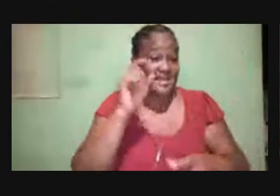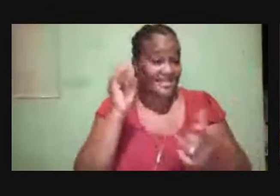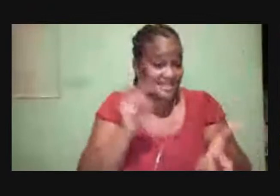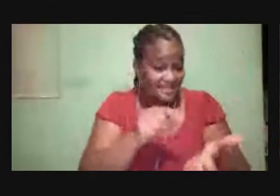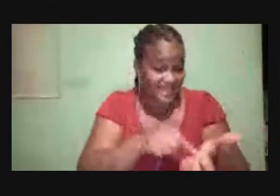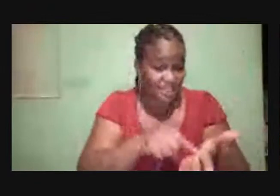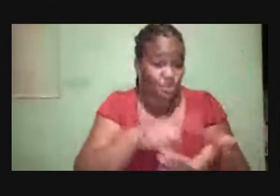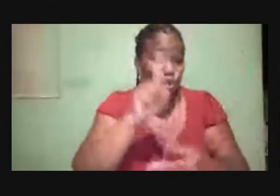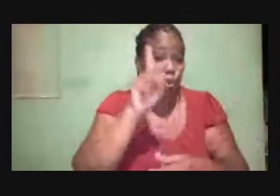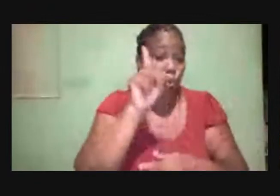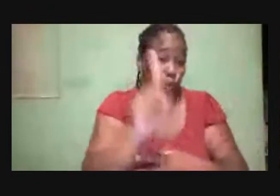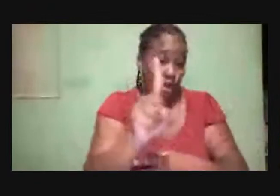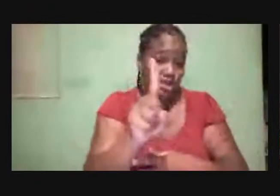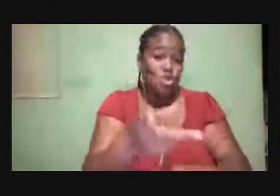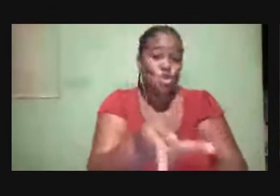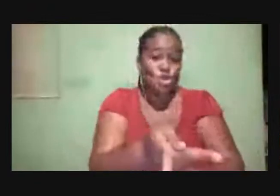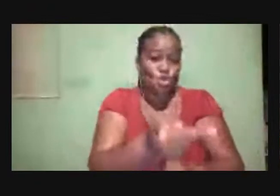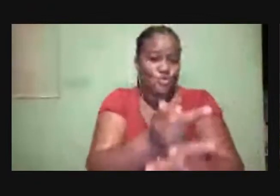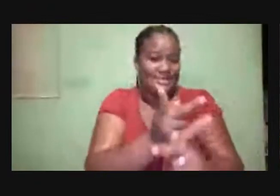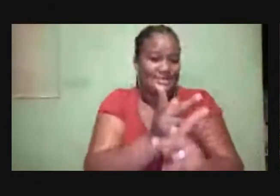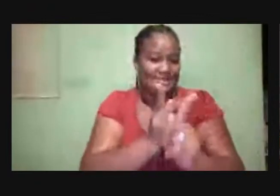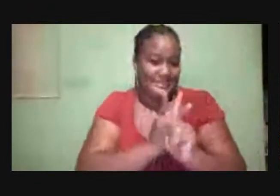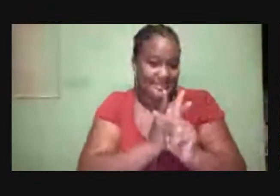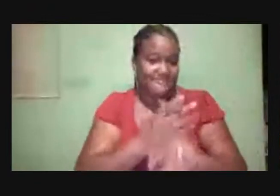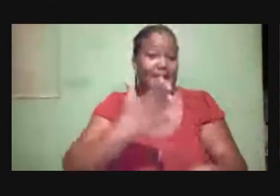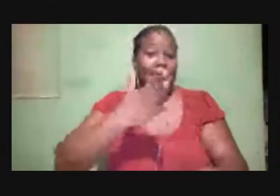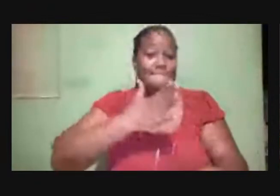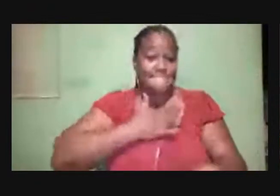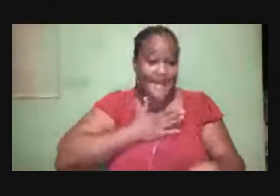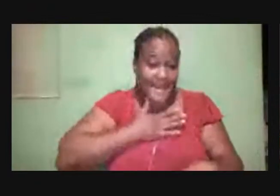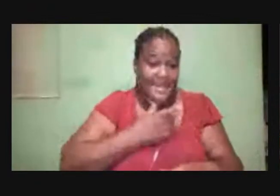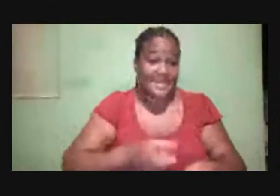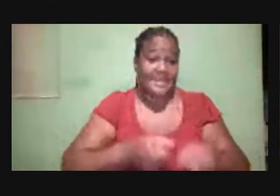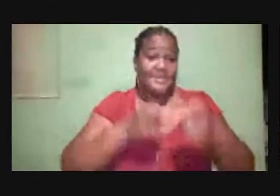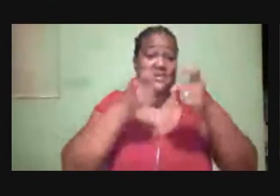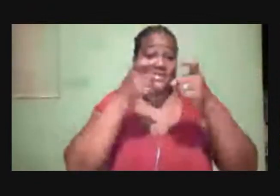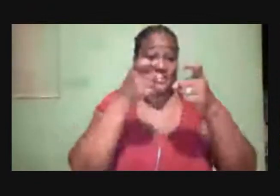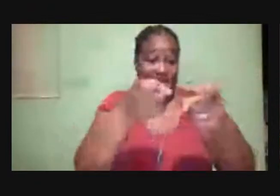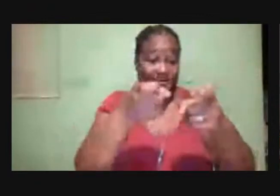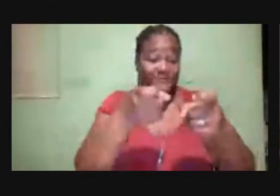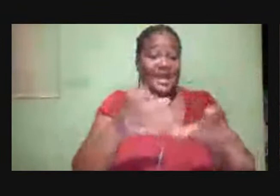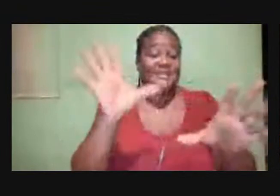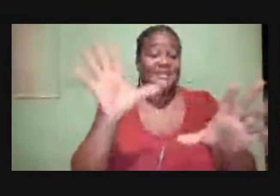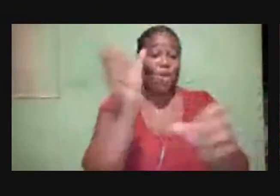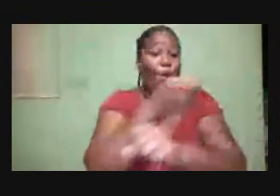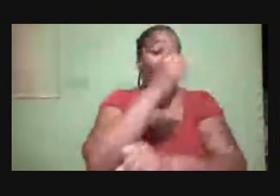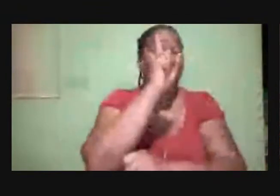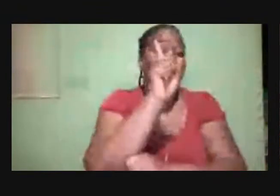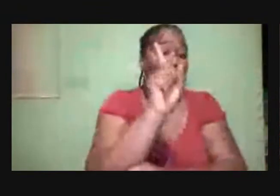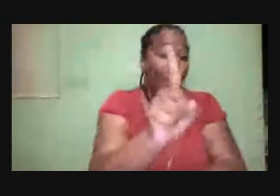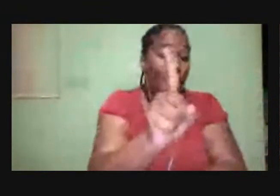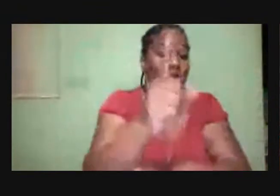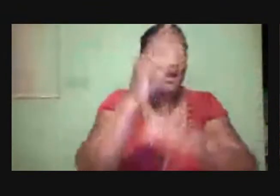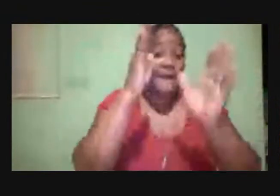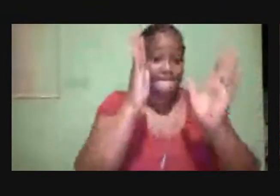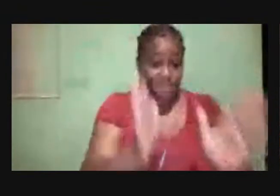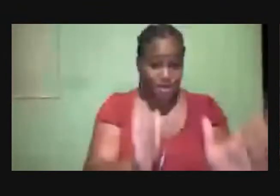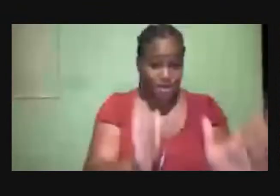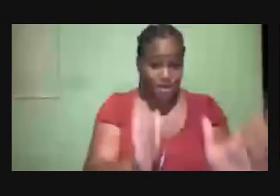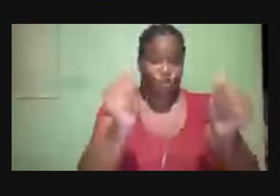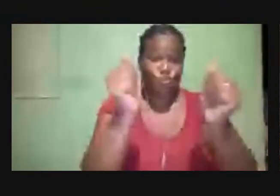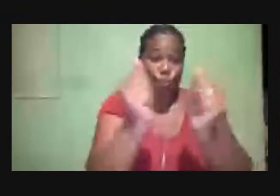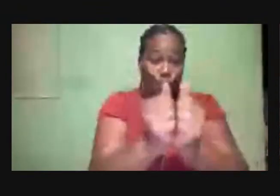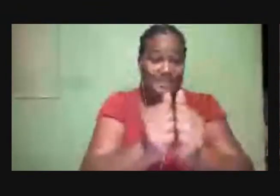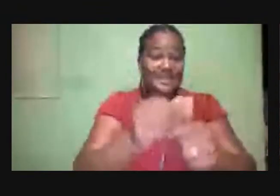receive my gift. I will take one person with disability who is not deaf. And I will take one